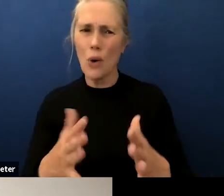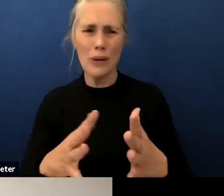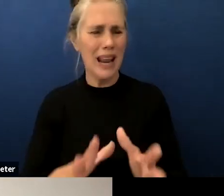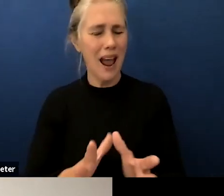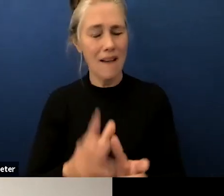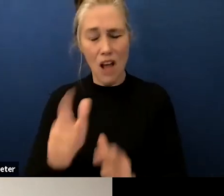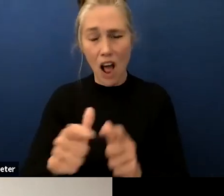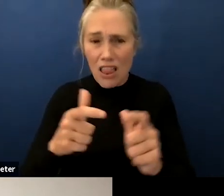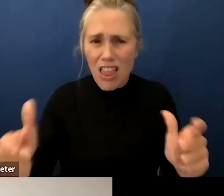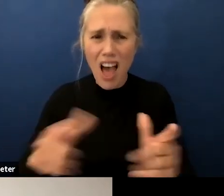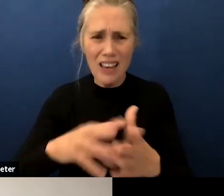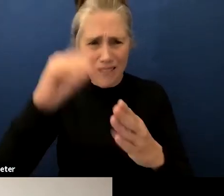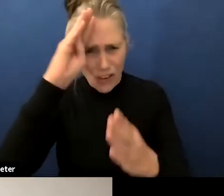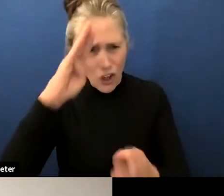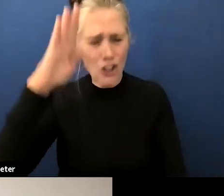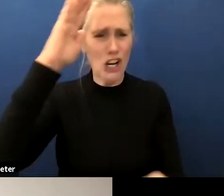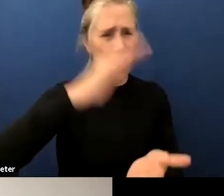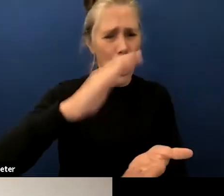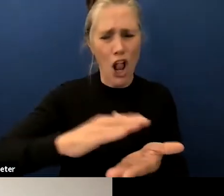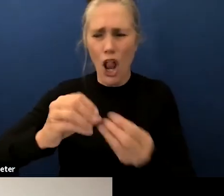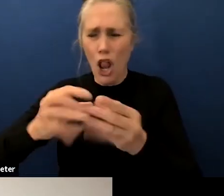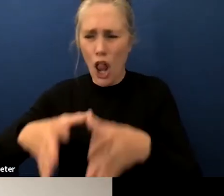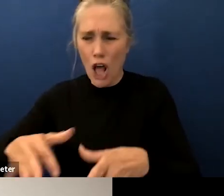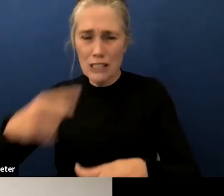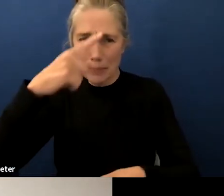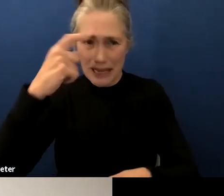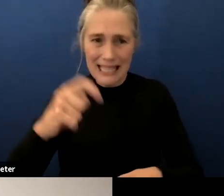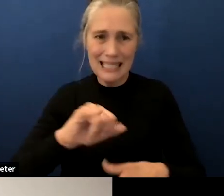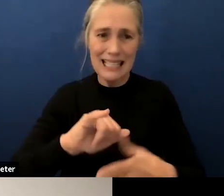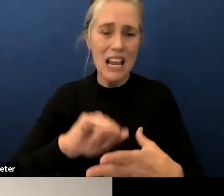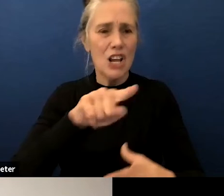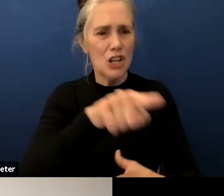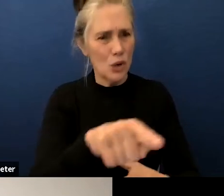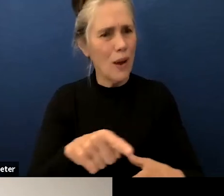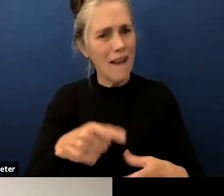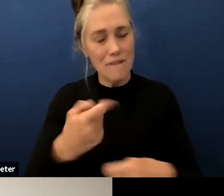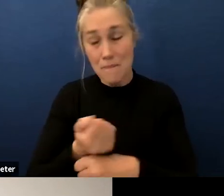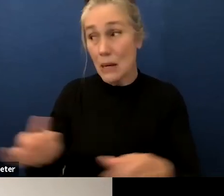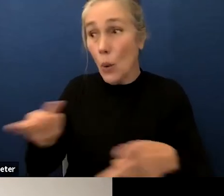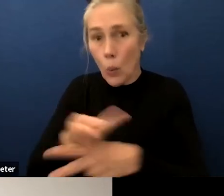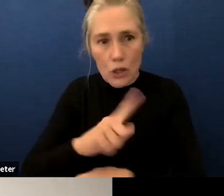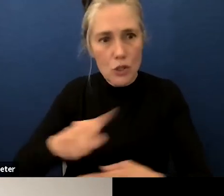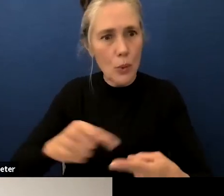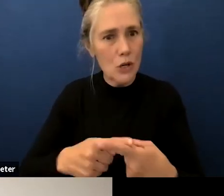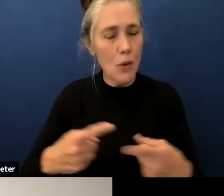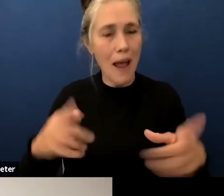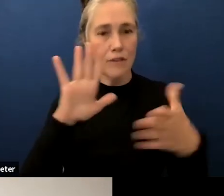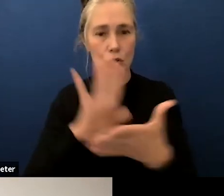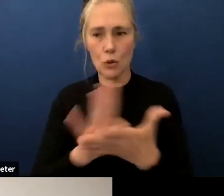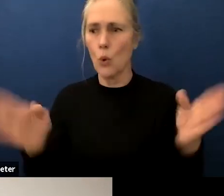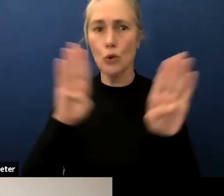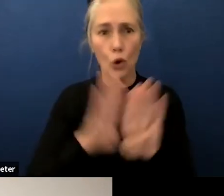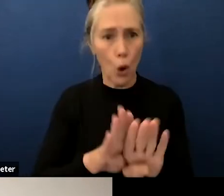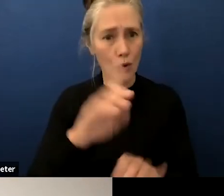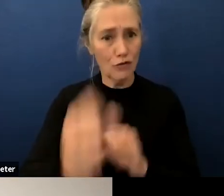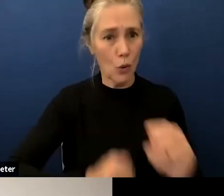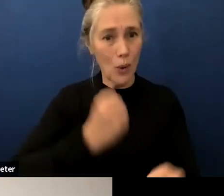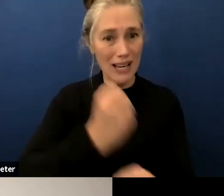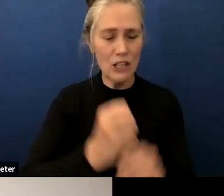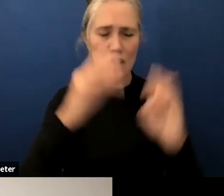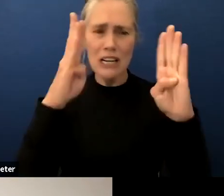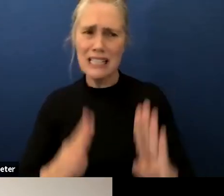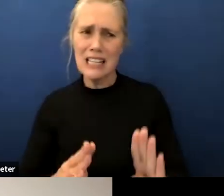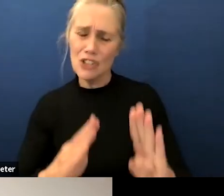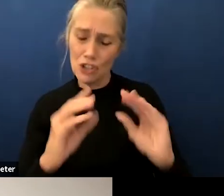grade levels only exacerbated by the board's decision to keep schools closed for a year teachers are doing their very best to address their students needs